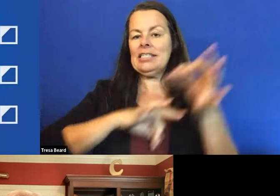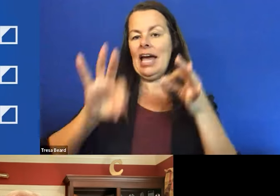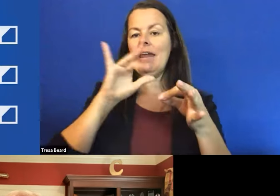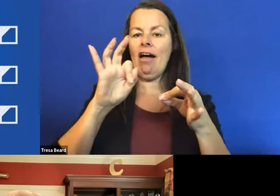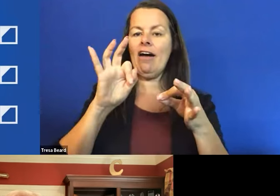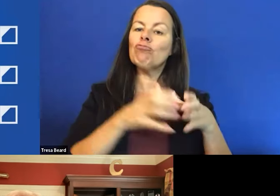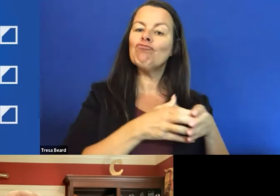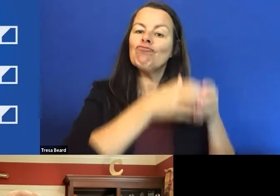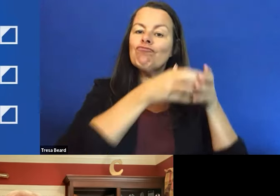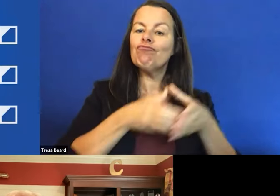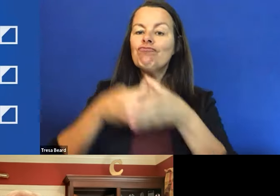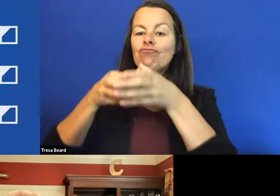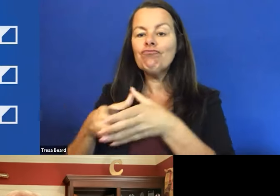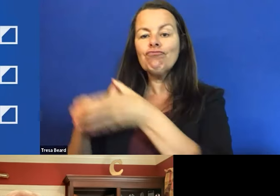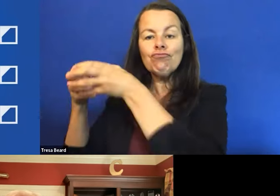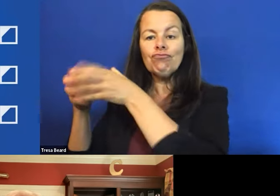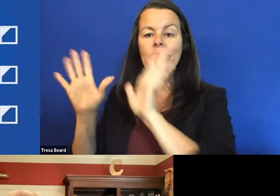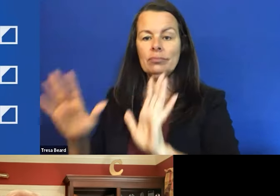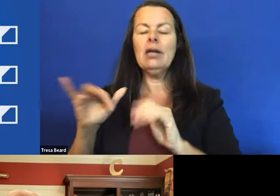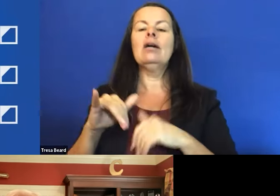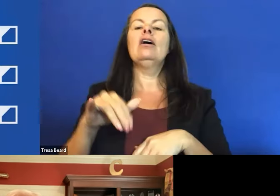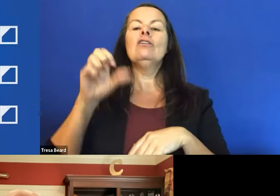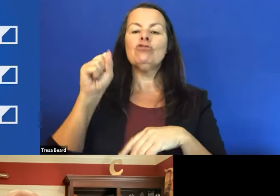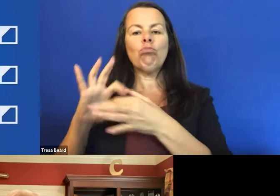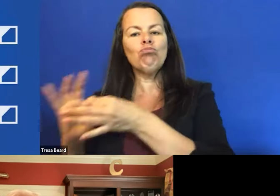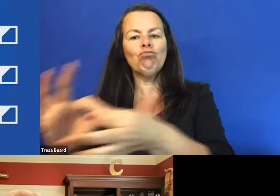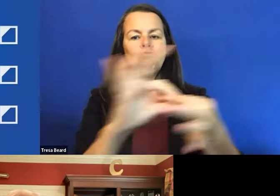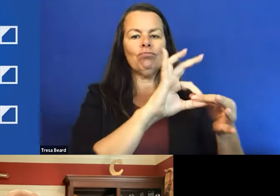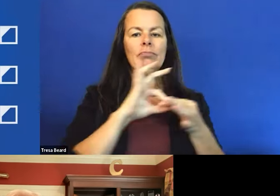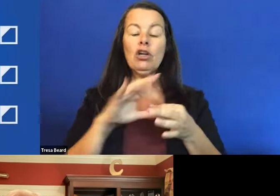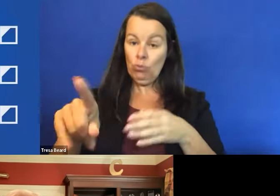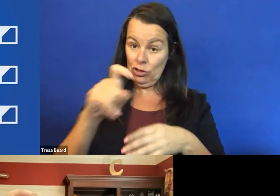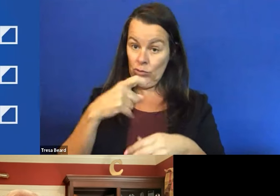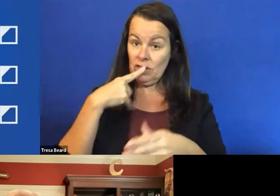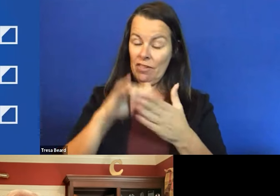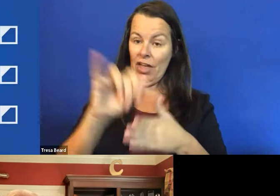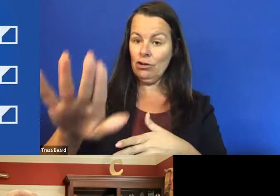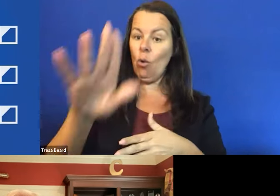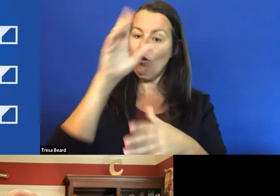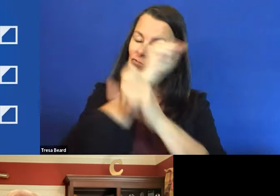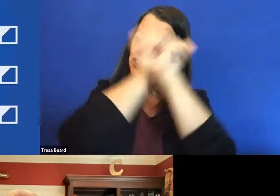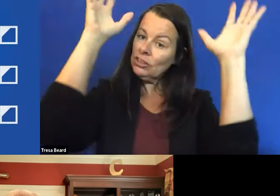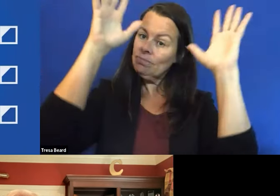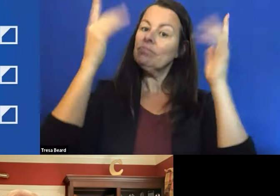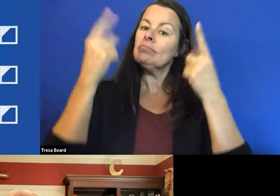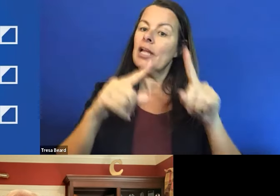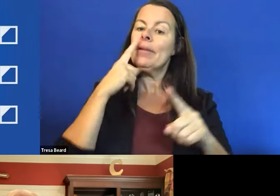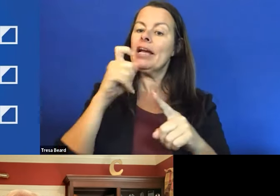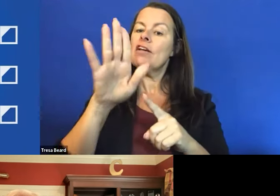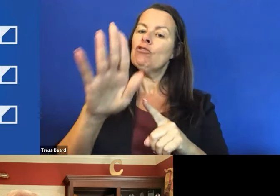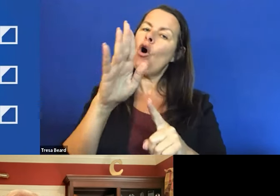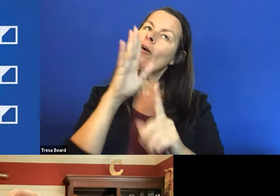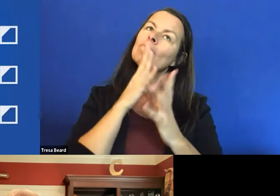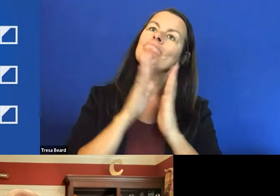Would you say that that your vision came true, it came to fruition, because of your efforts to bring people together for a common